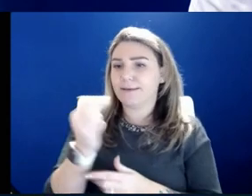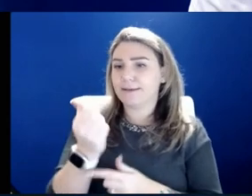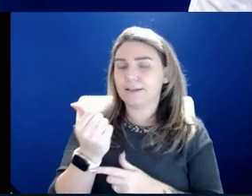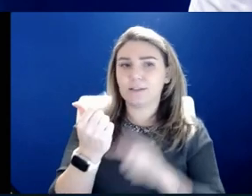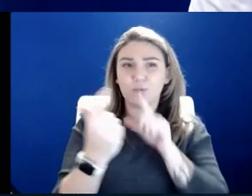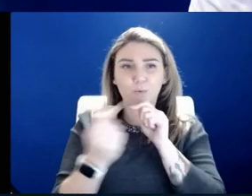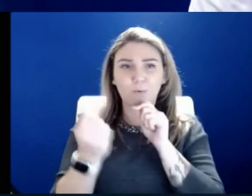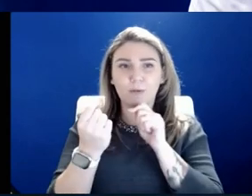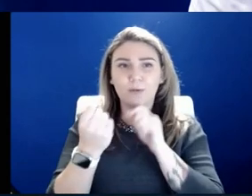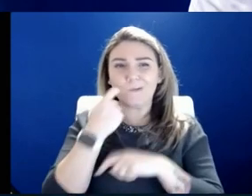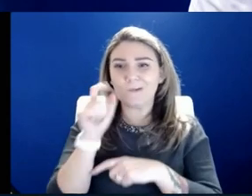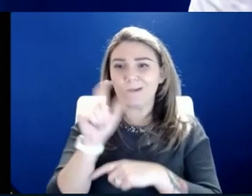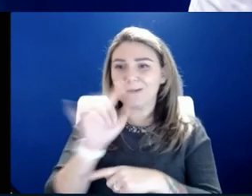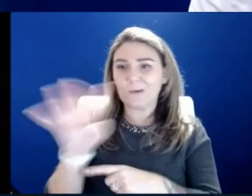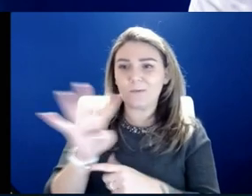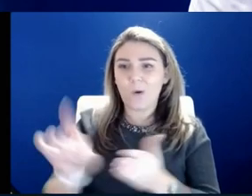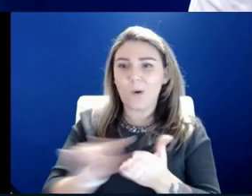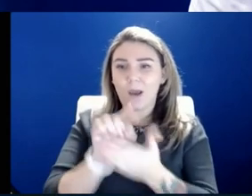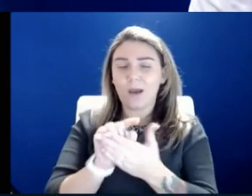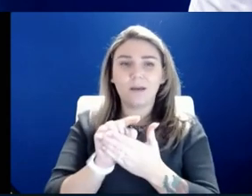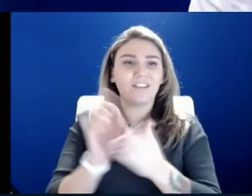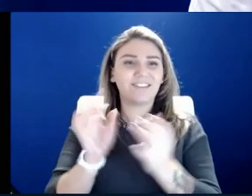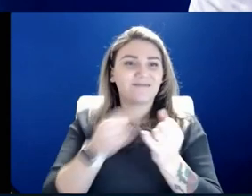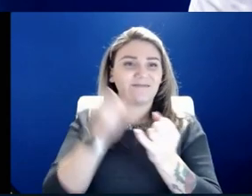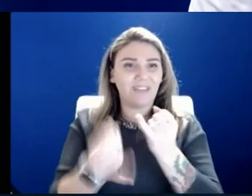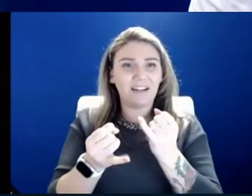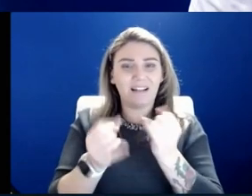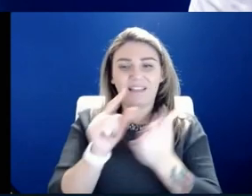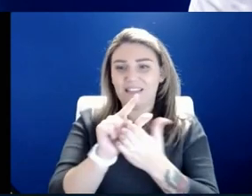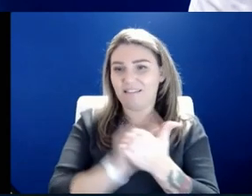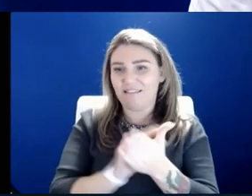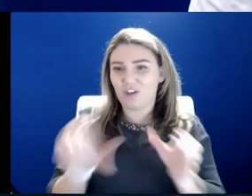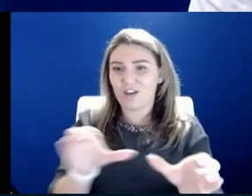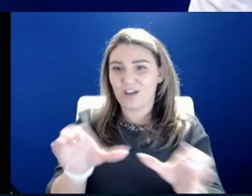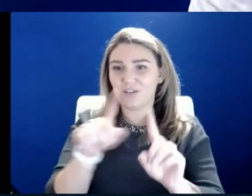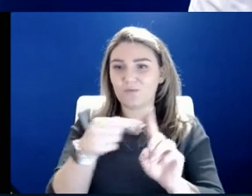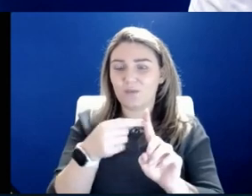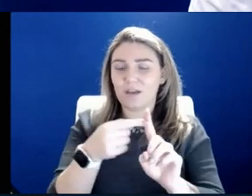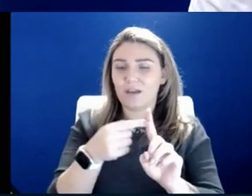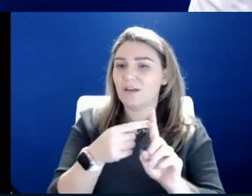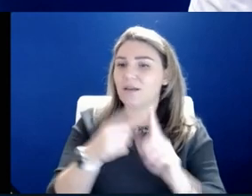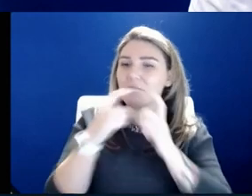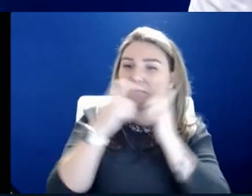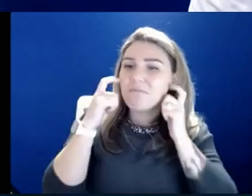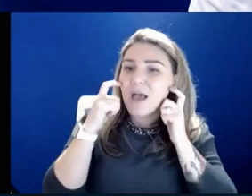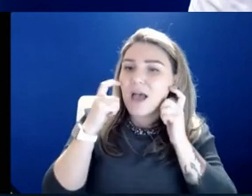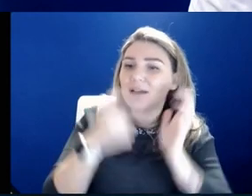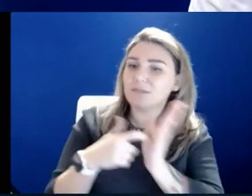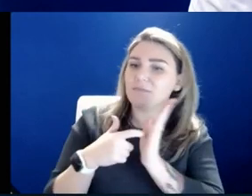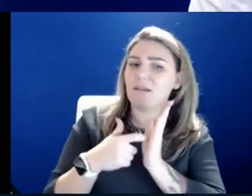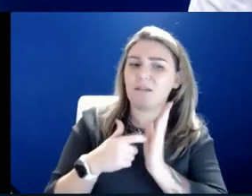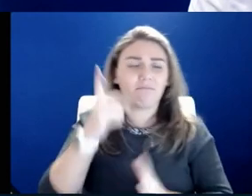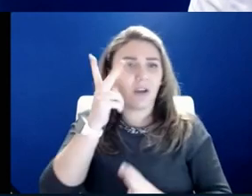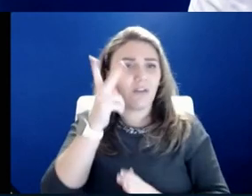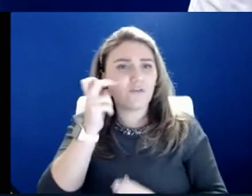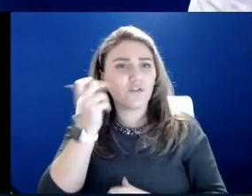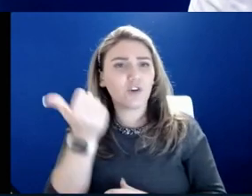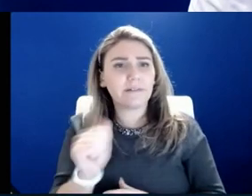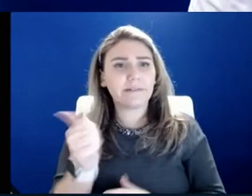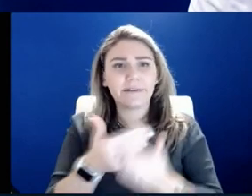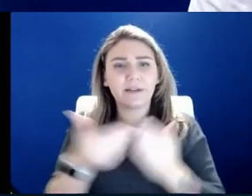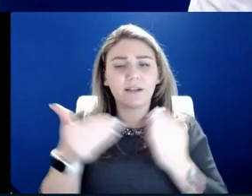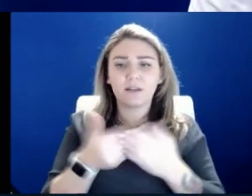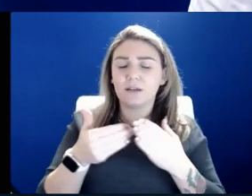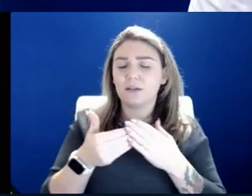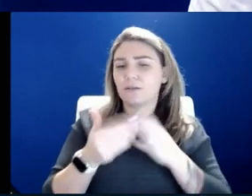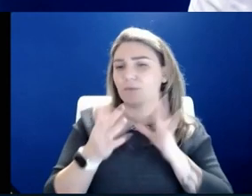hours that he is finalizing some legal actions when it comes to mask mandates. Can you give us the latest? Have you heard anything in regard to any new